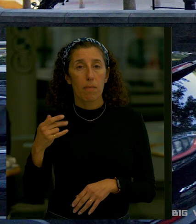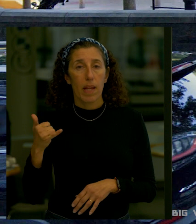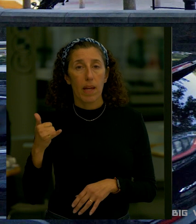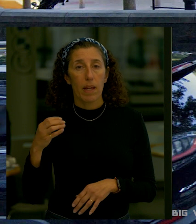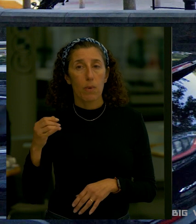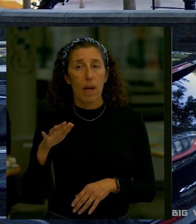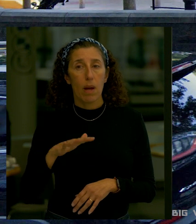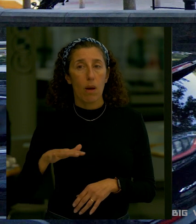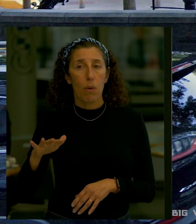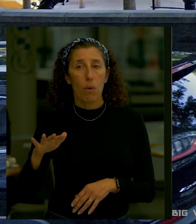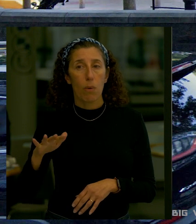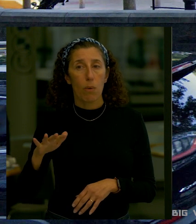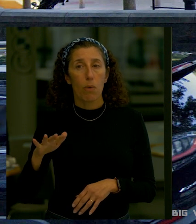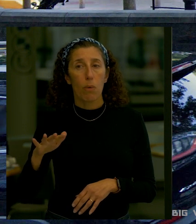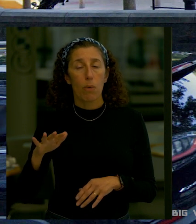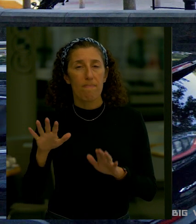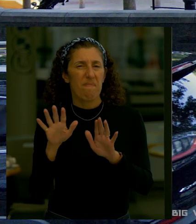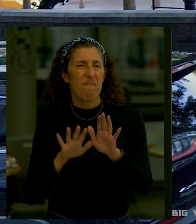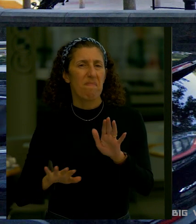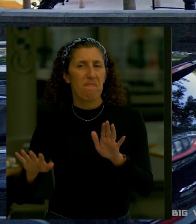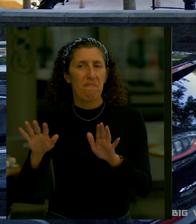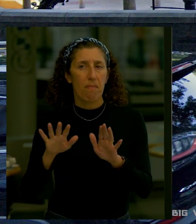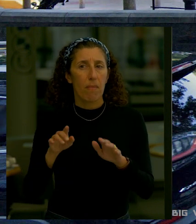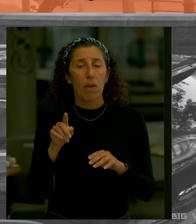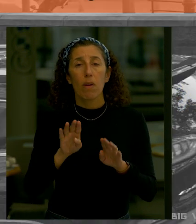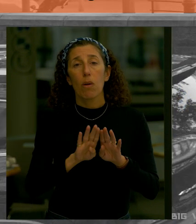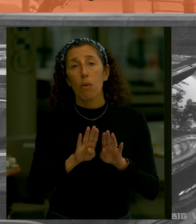you can see that here that particular wall there is at 14.5